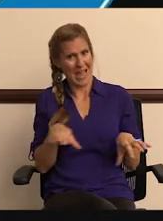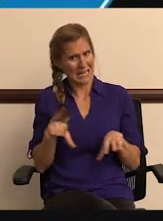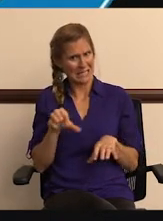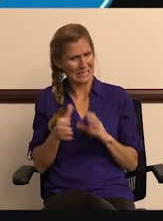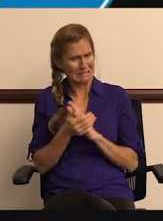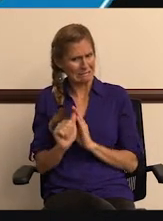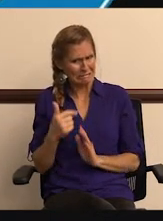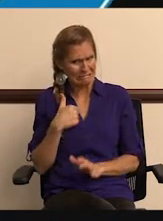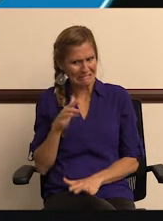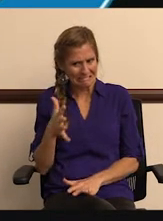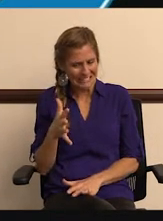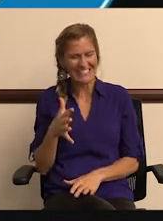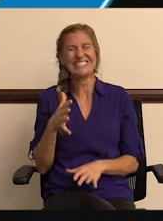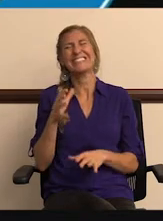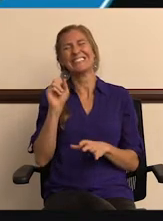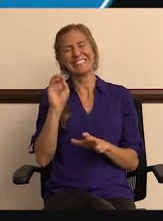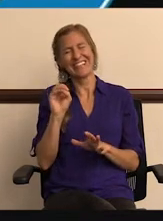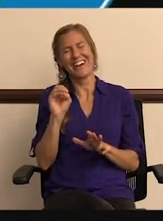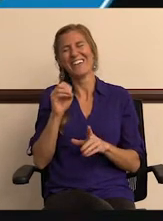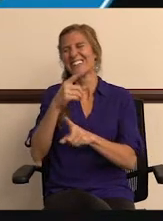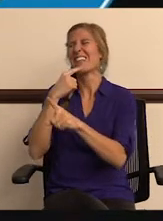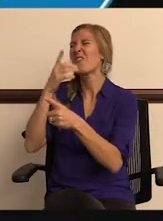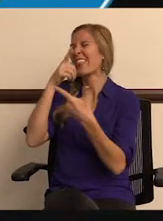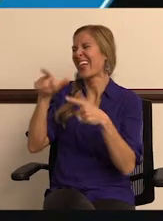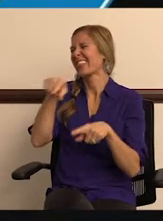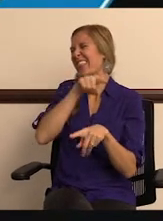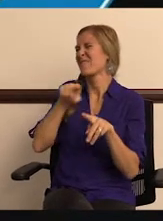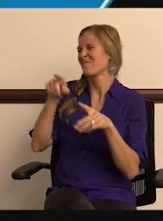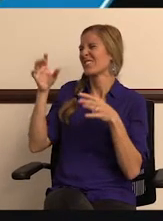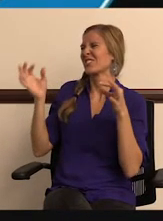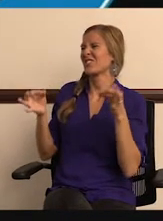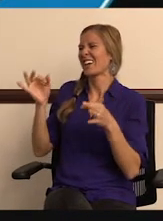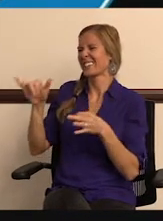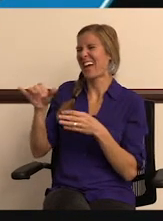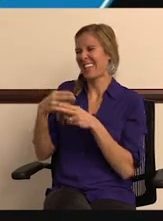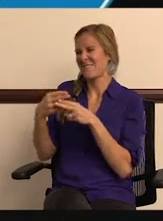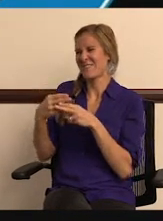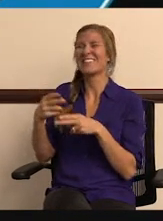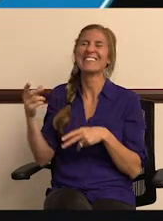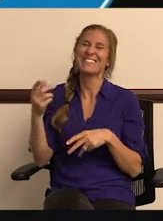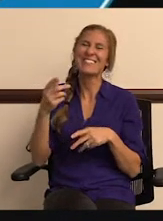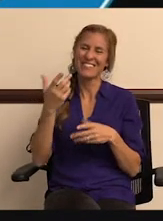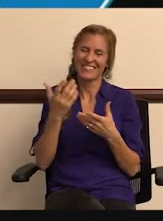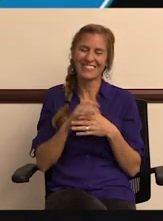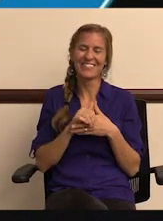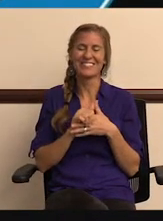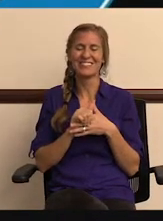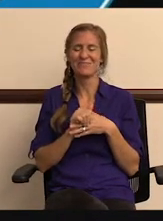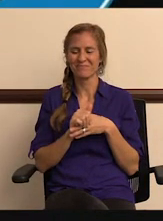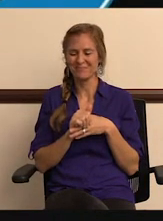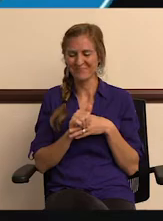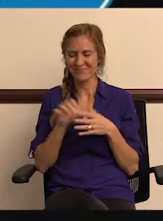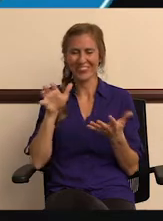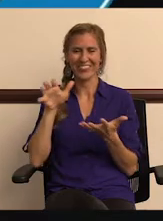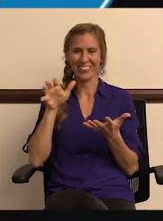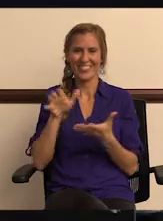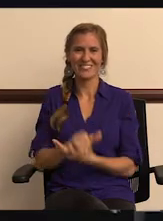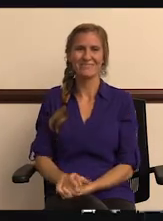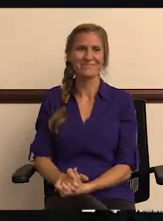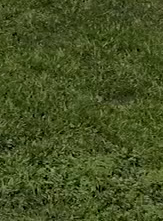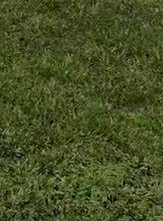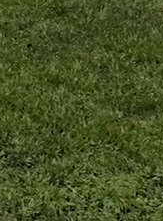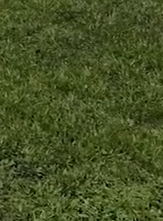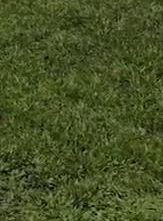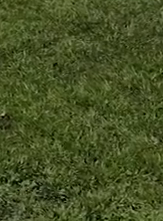to it was my acting skills. So you'll have to... We'll let the community judge that here in just a minute. Tyler, if you would. Thank you.